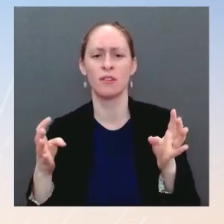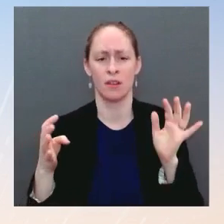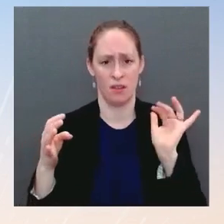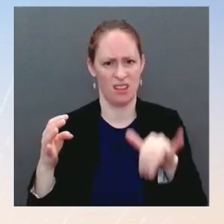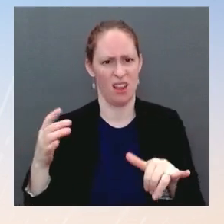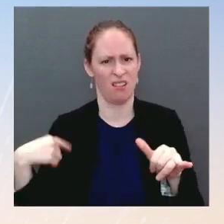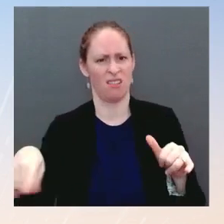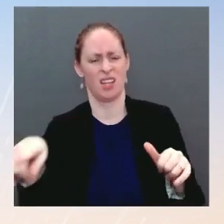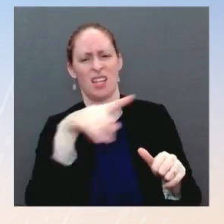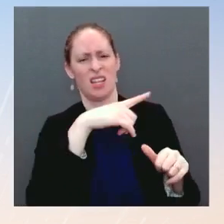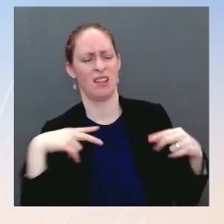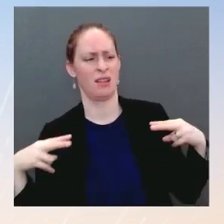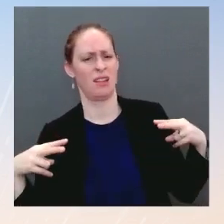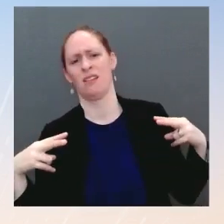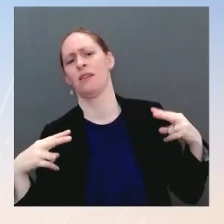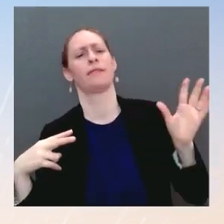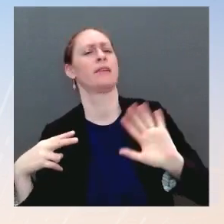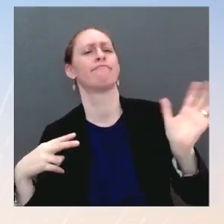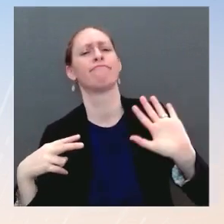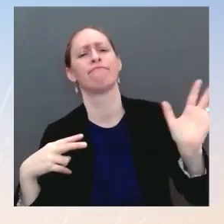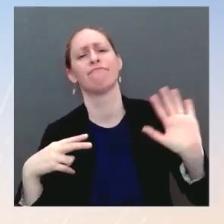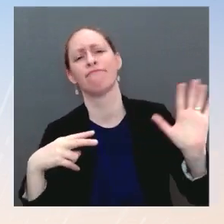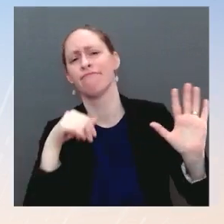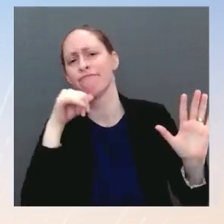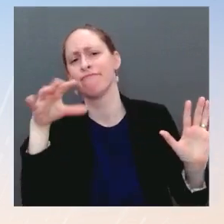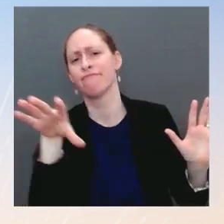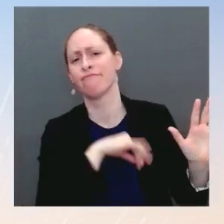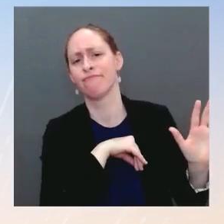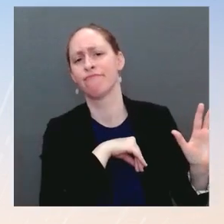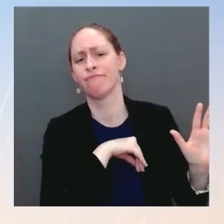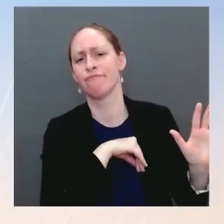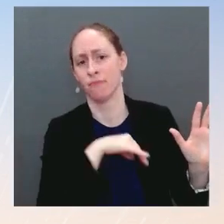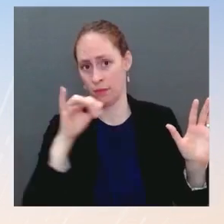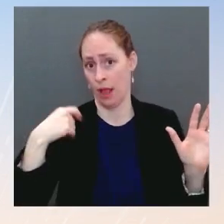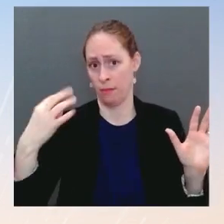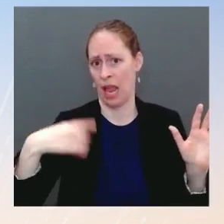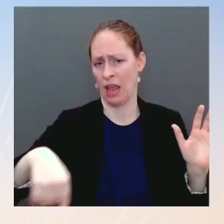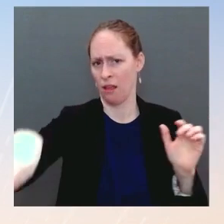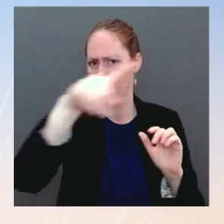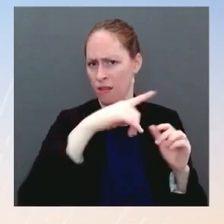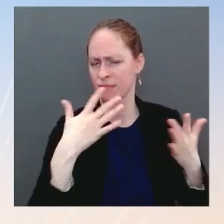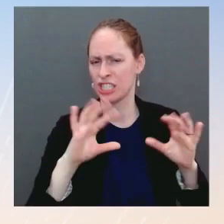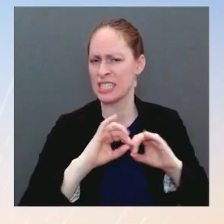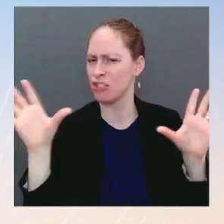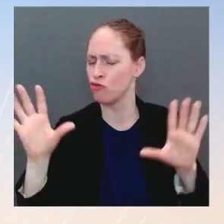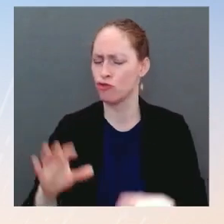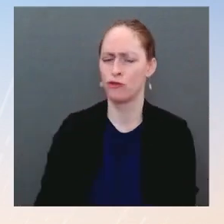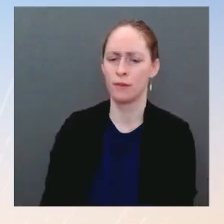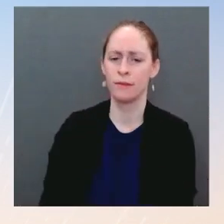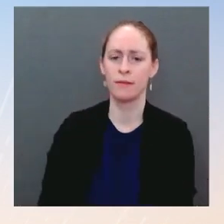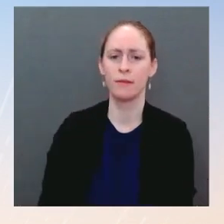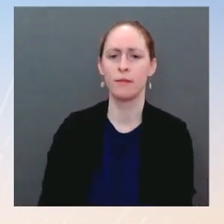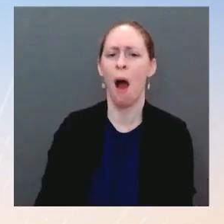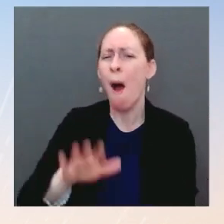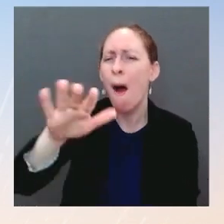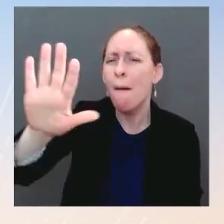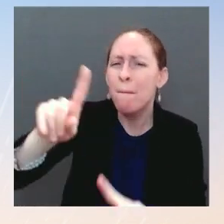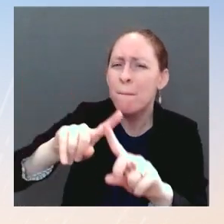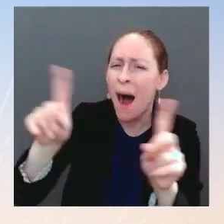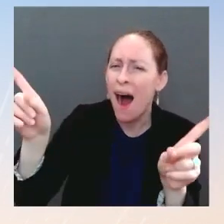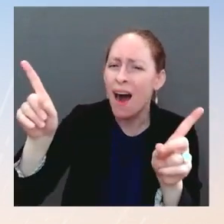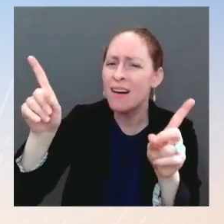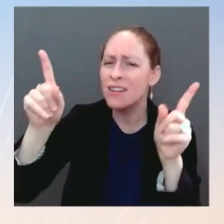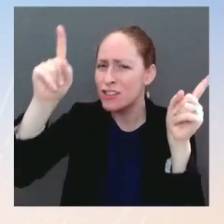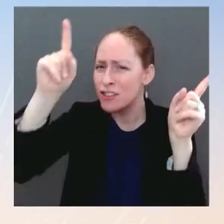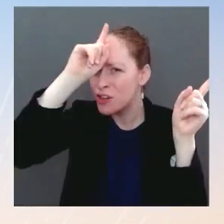found with other European countries. But specifically on the Estonian weapons, do you have anything? Ms. Again, there are a range of capacities